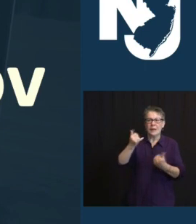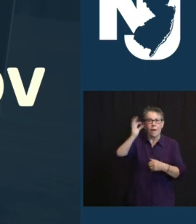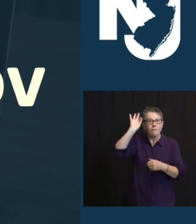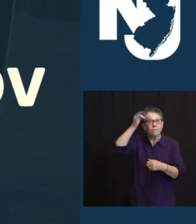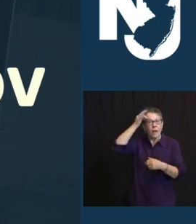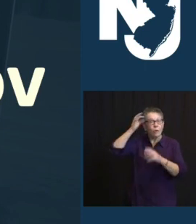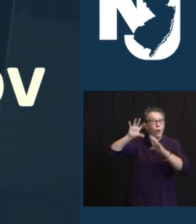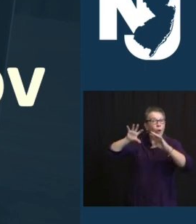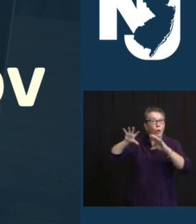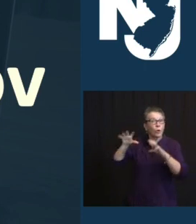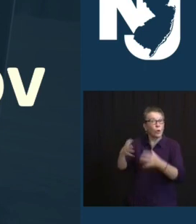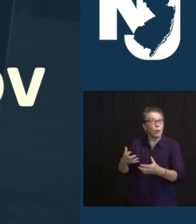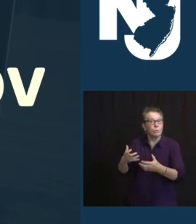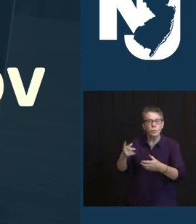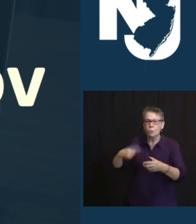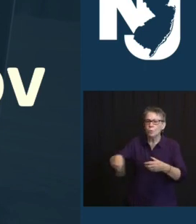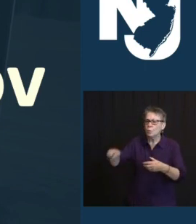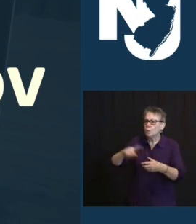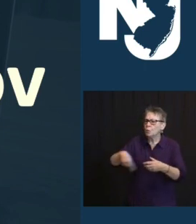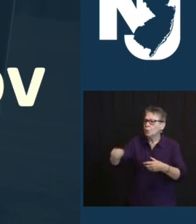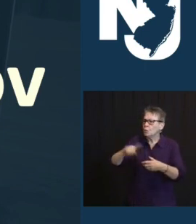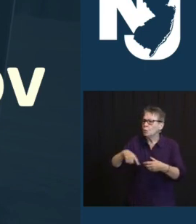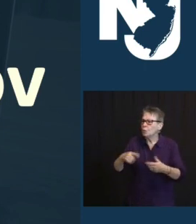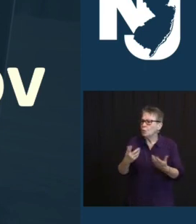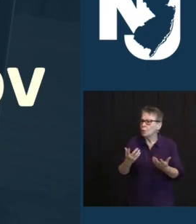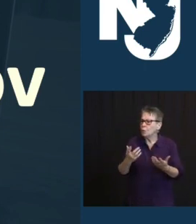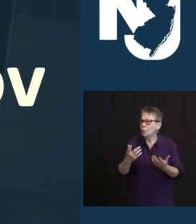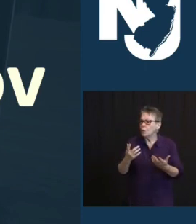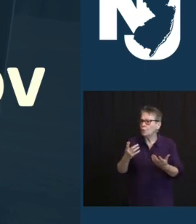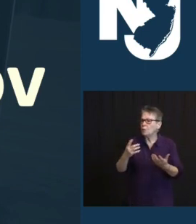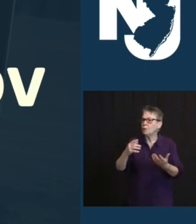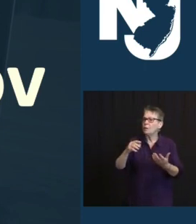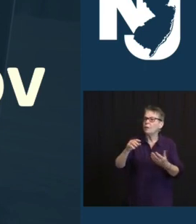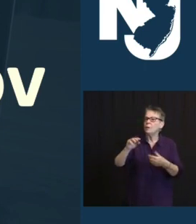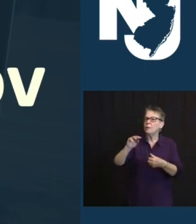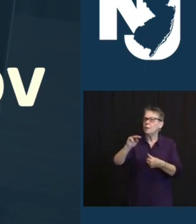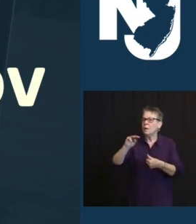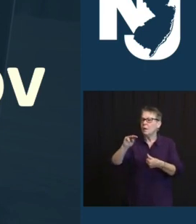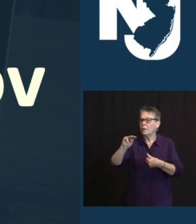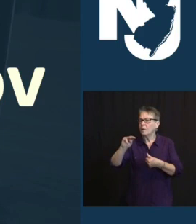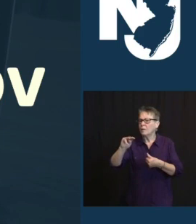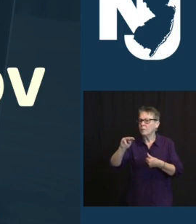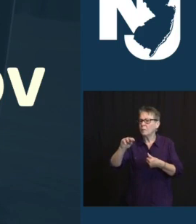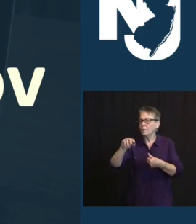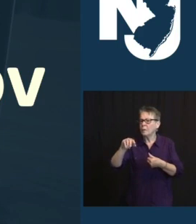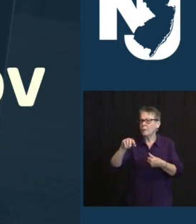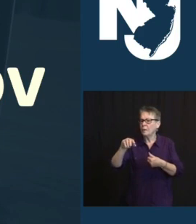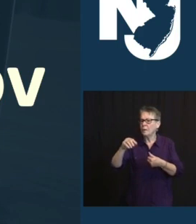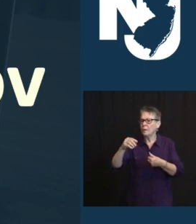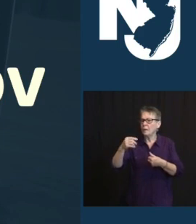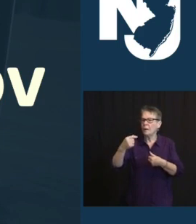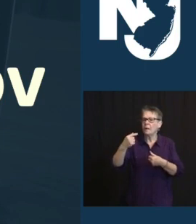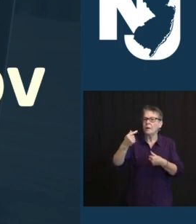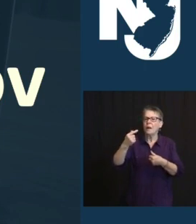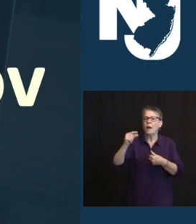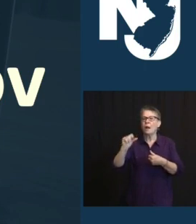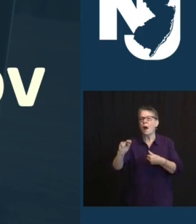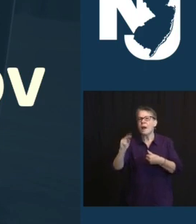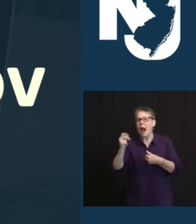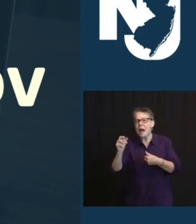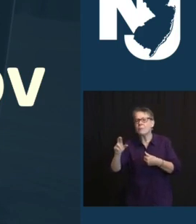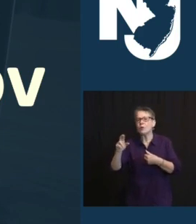WANT TO GIVE IN PARTICULAR MIKEY SHERREL, JOSH GOTGHIMER, TOM MALINOWSKI SHOUT-OUTS FOR THEIR HELP, ESPECIALLY